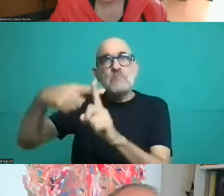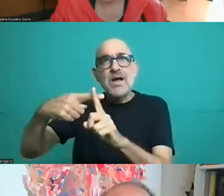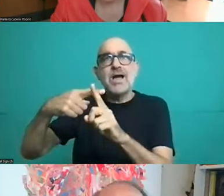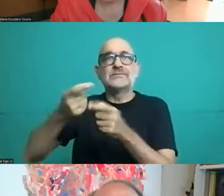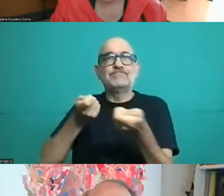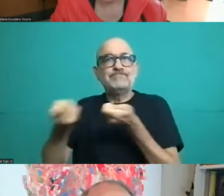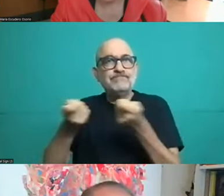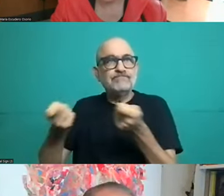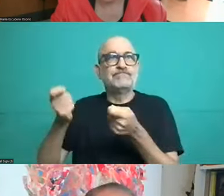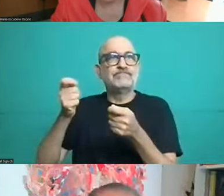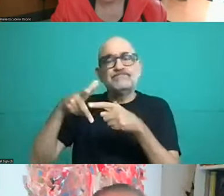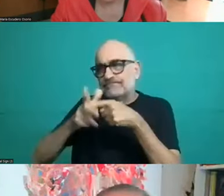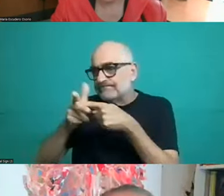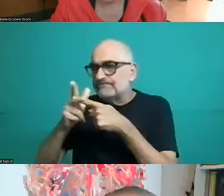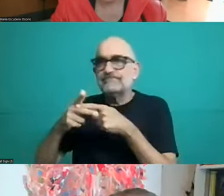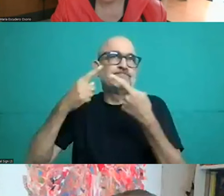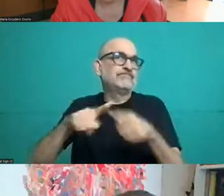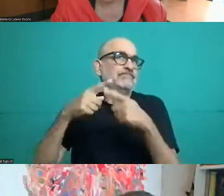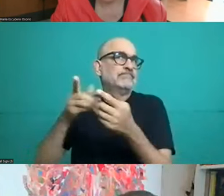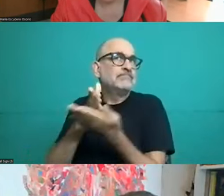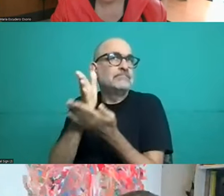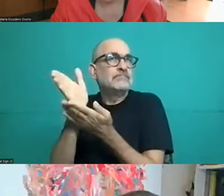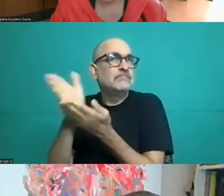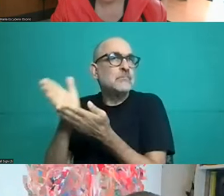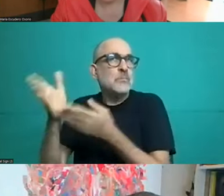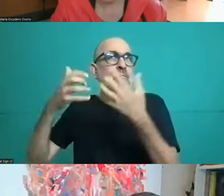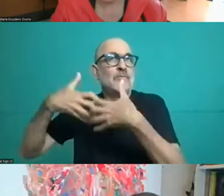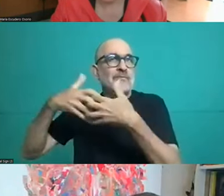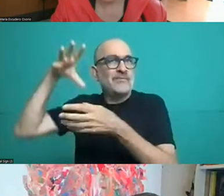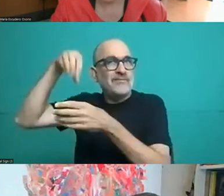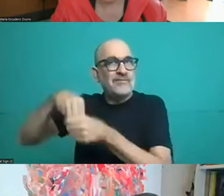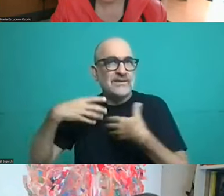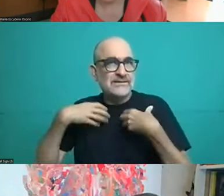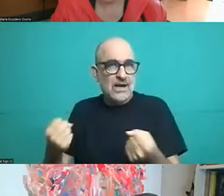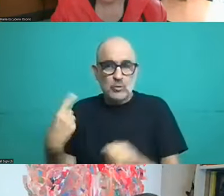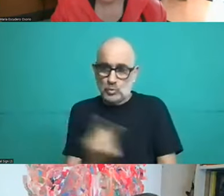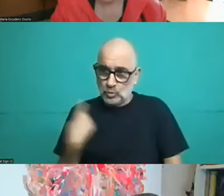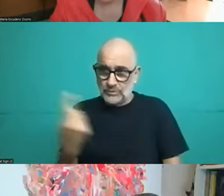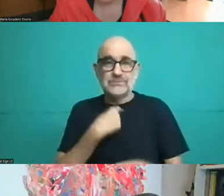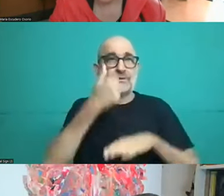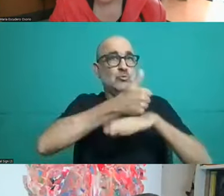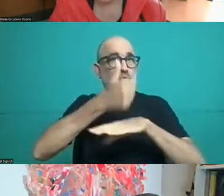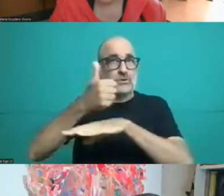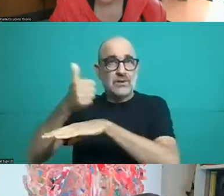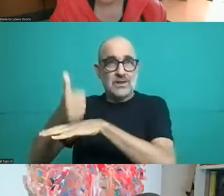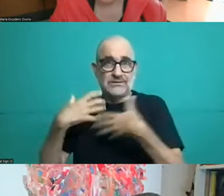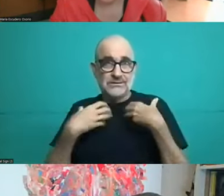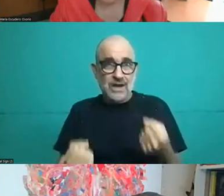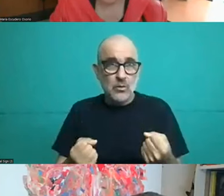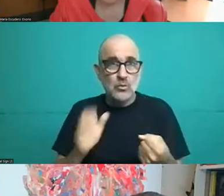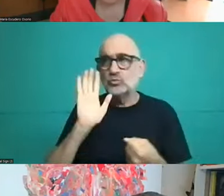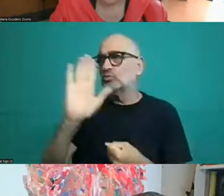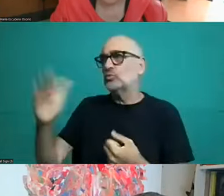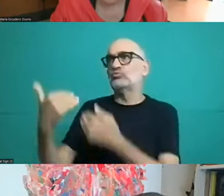schemes which poses a challenge where health systems are health authorities and their governance